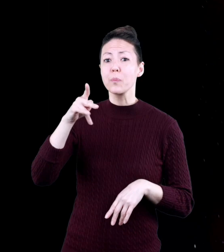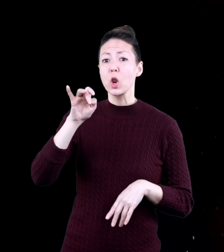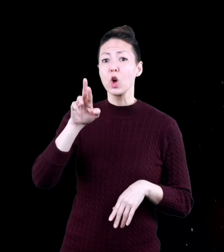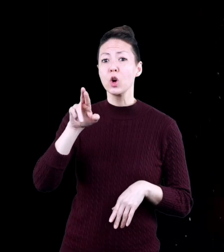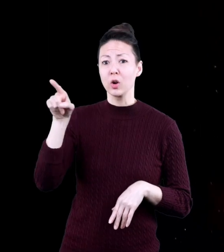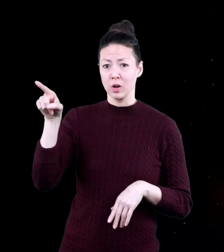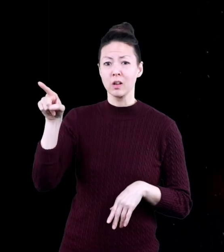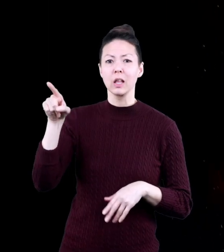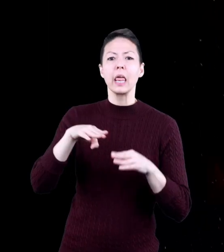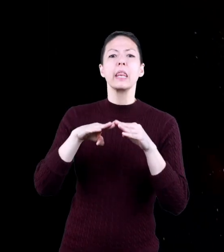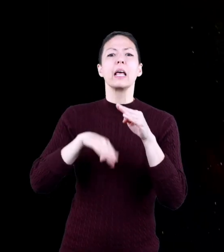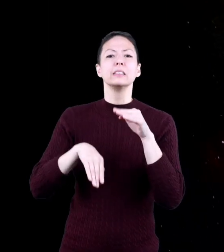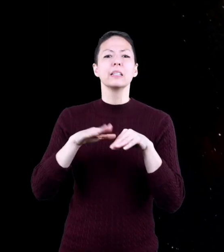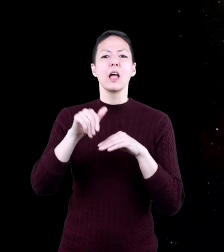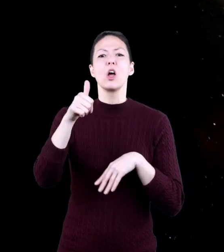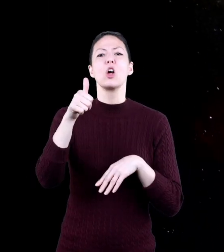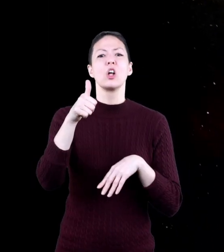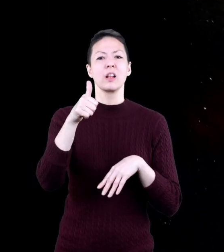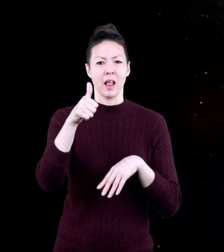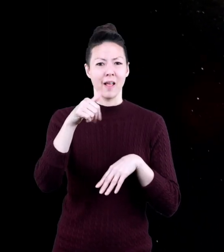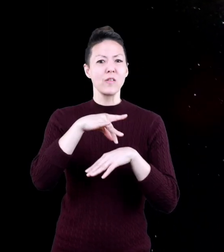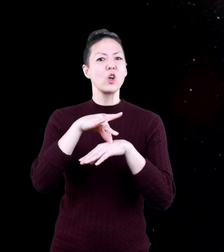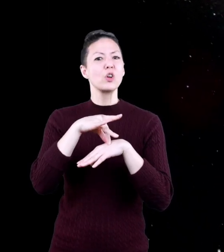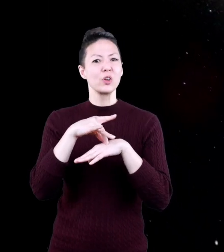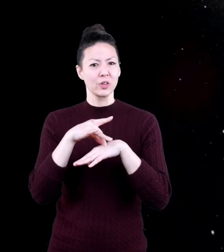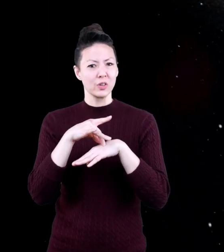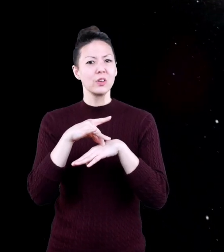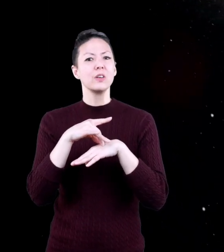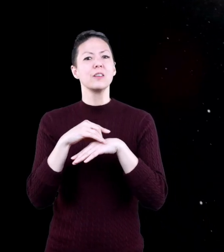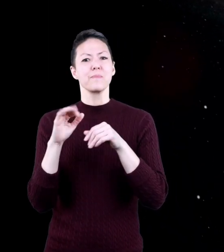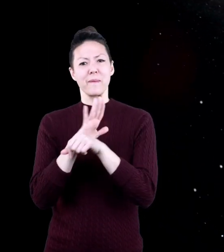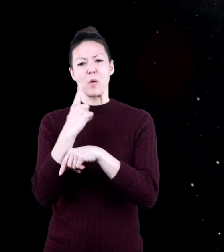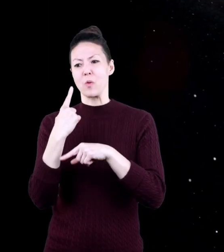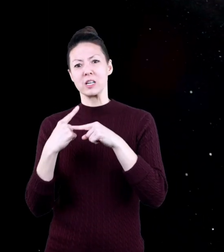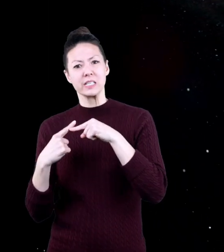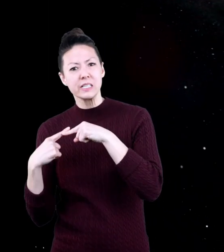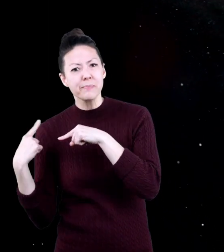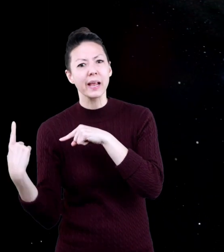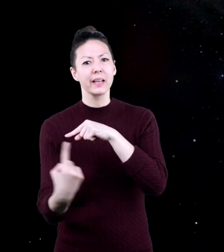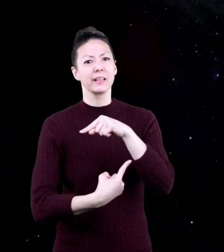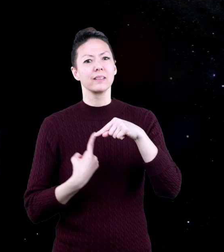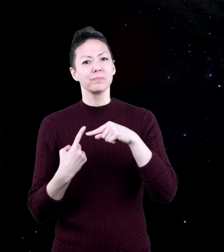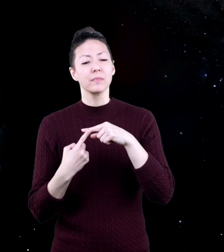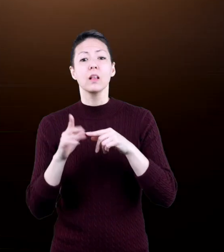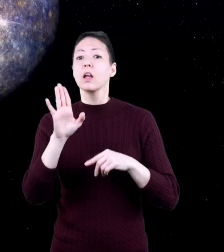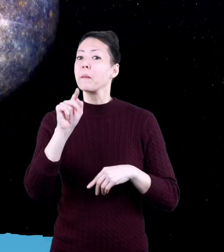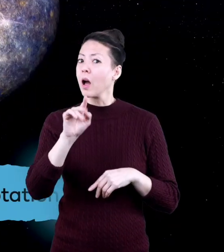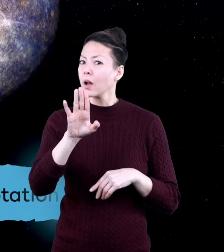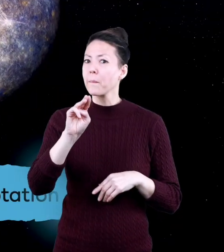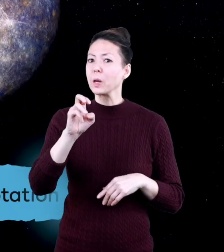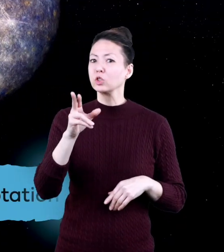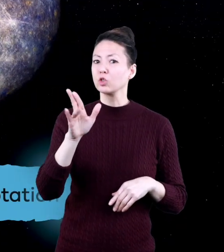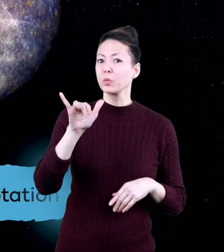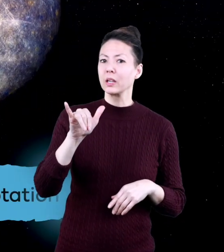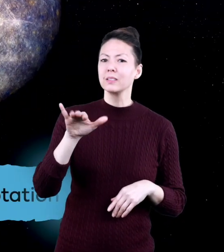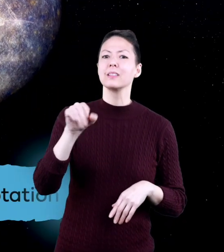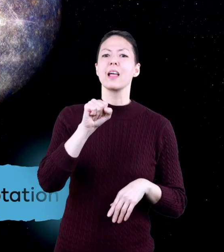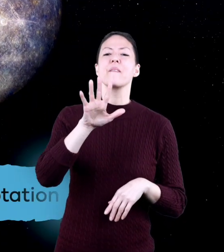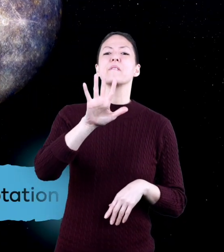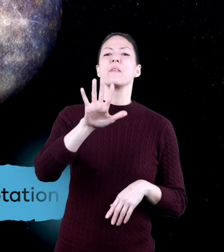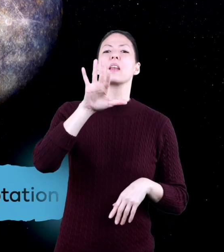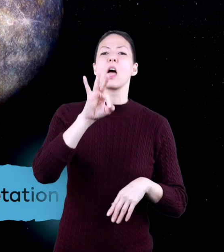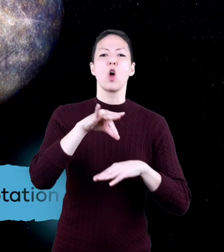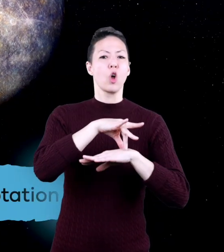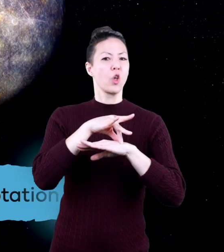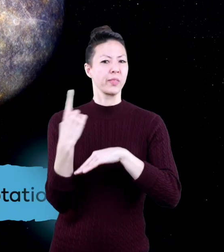Jupiter, it takes less than 10 Earth hours to make one full spin. But on Mercury, it